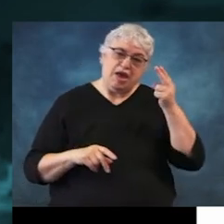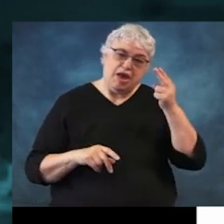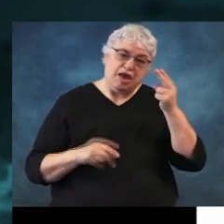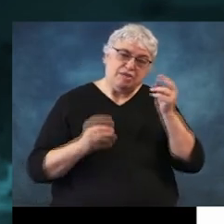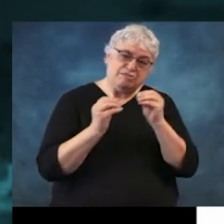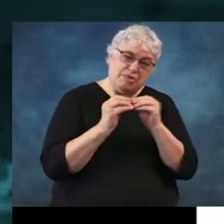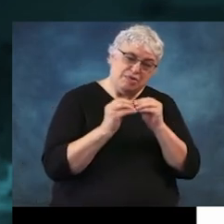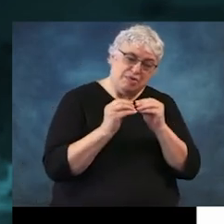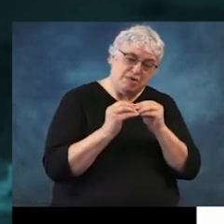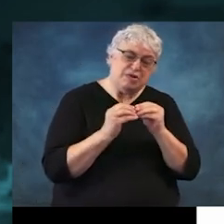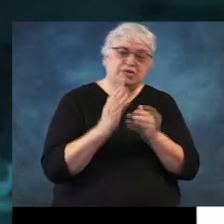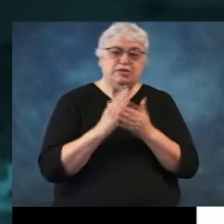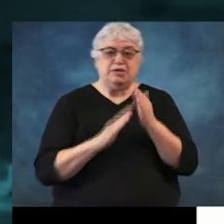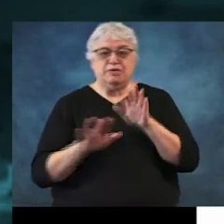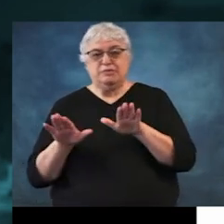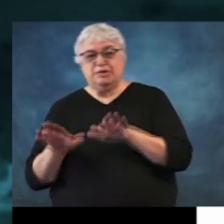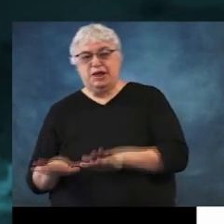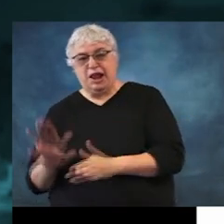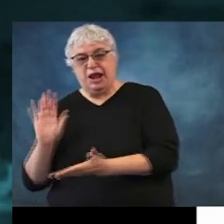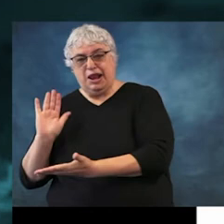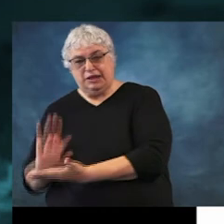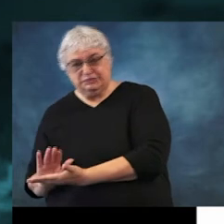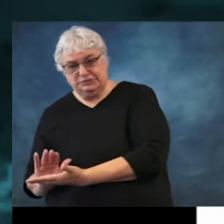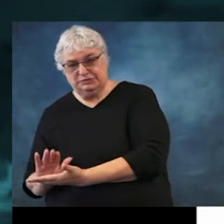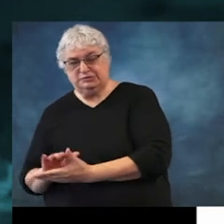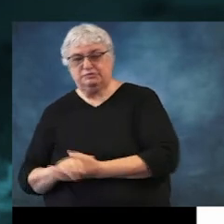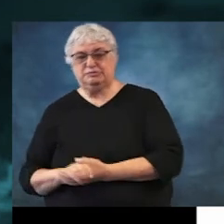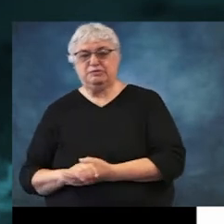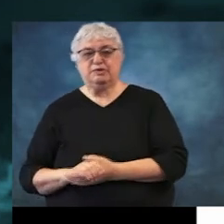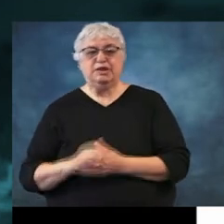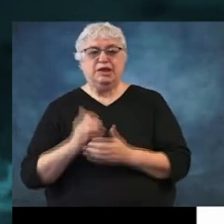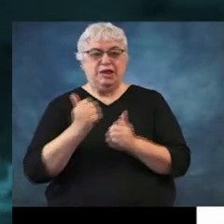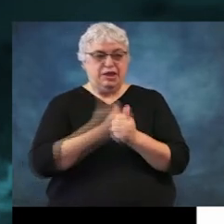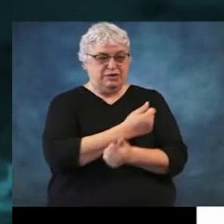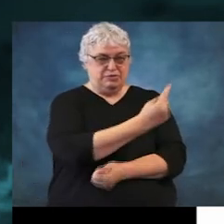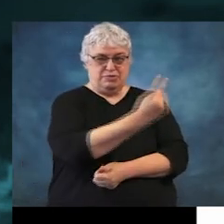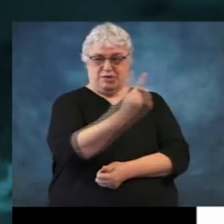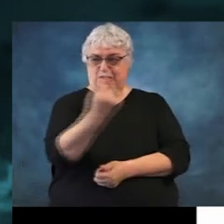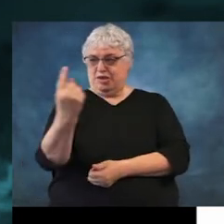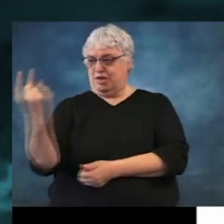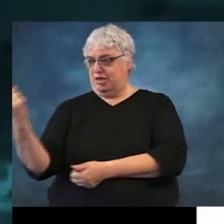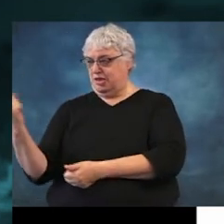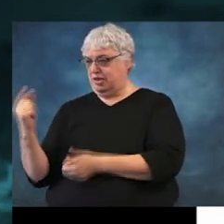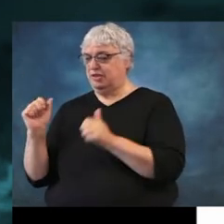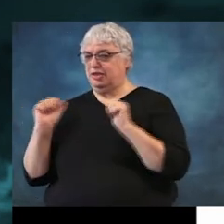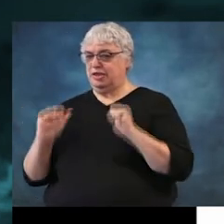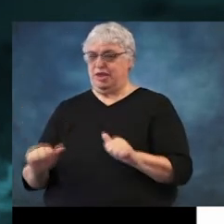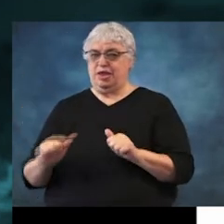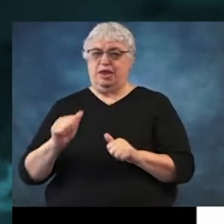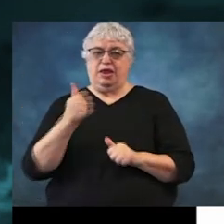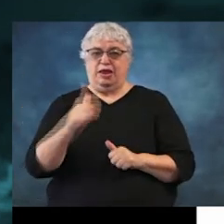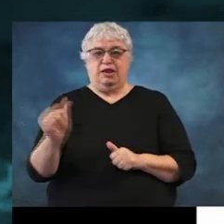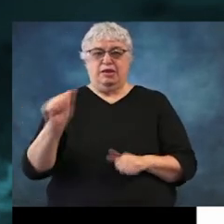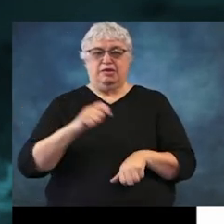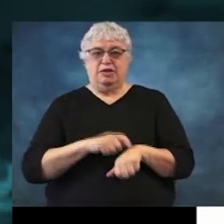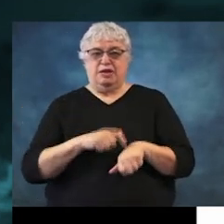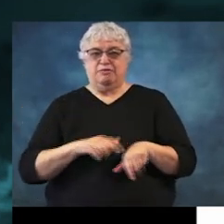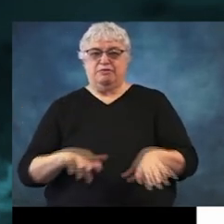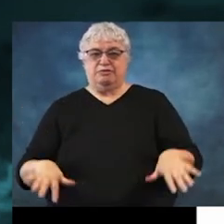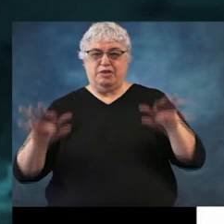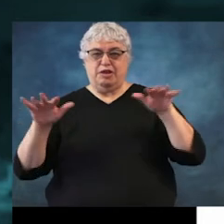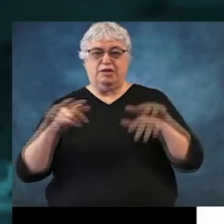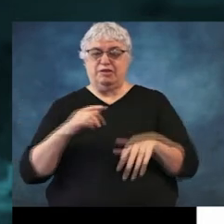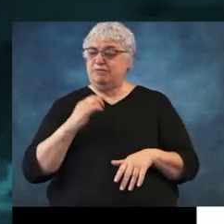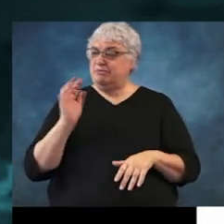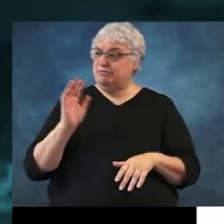flood risk. Some of us have a lower flood risk, but every single one of us has a flood risk. And just because